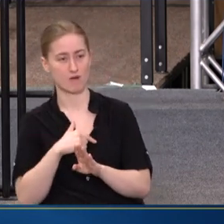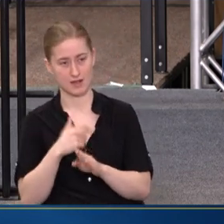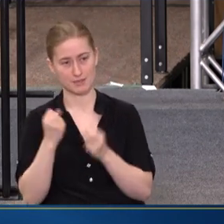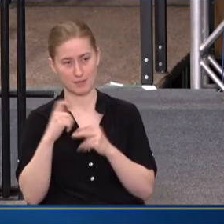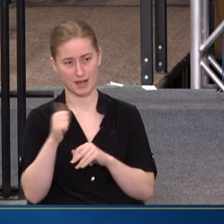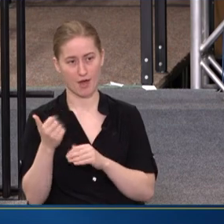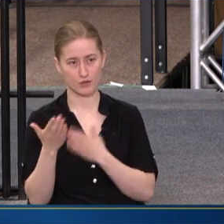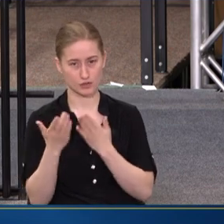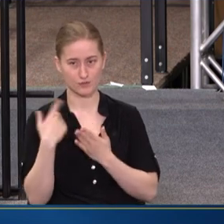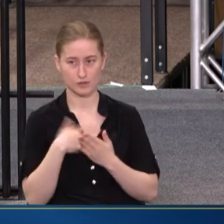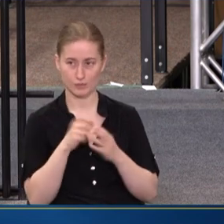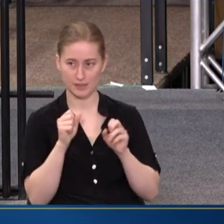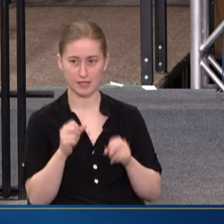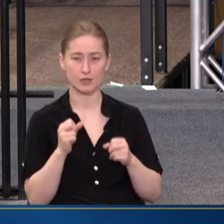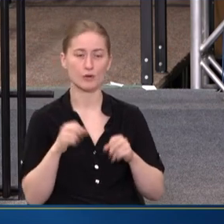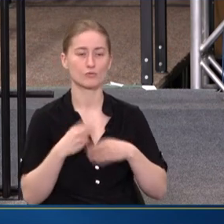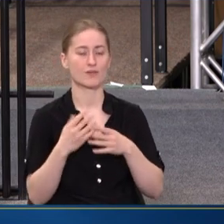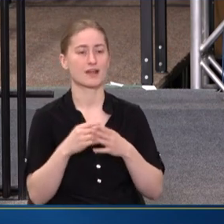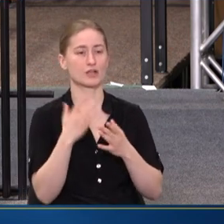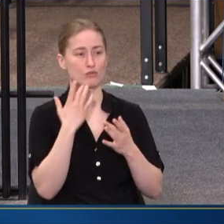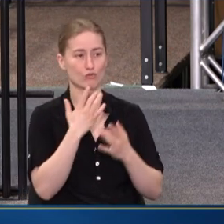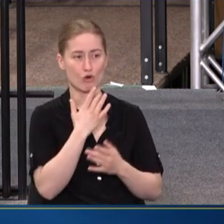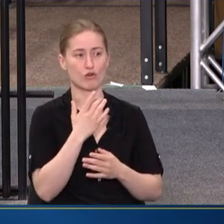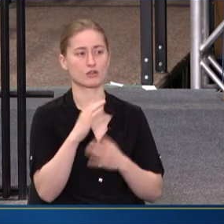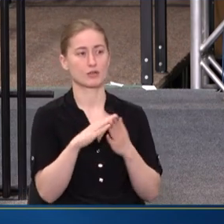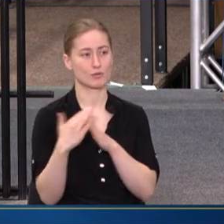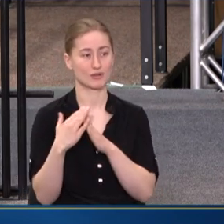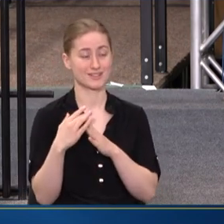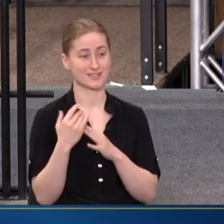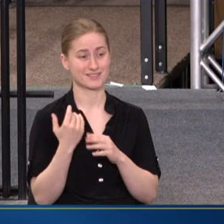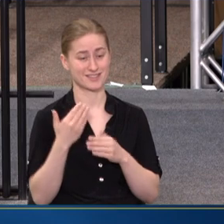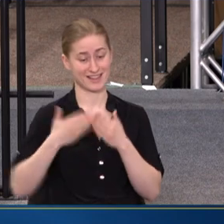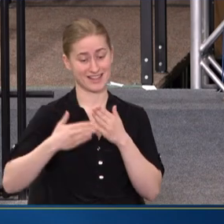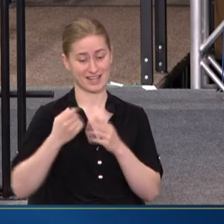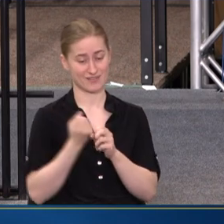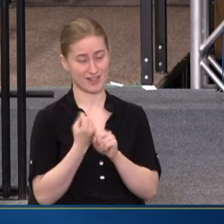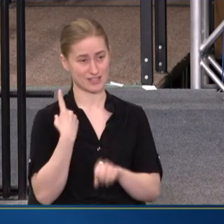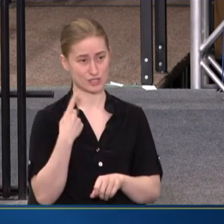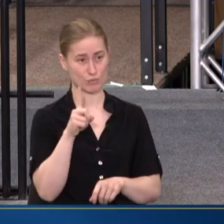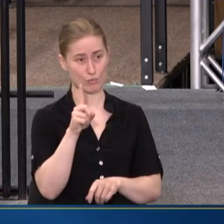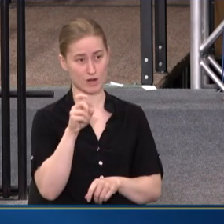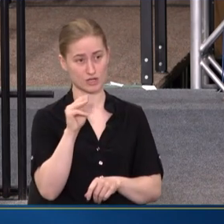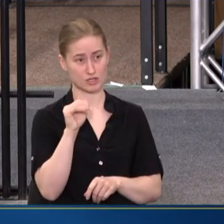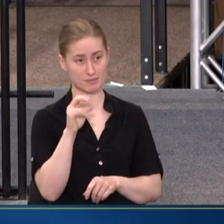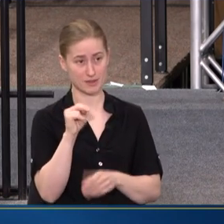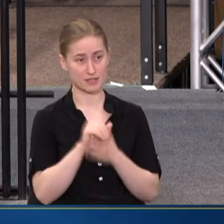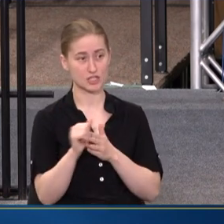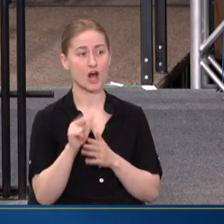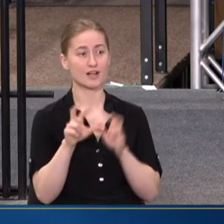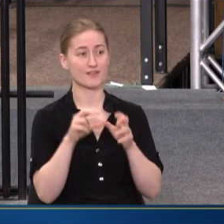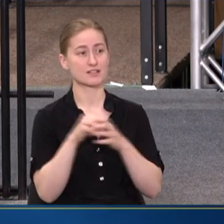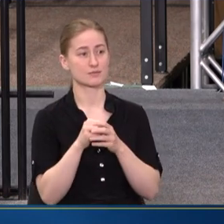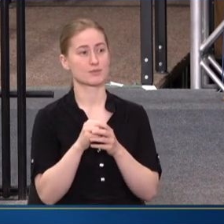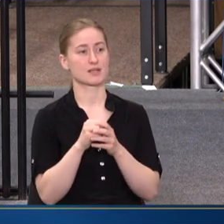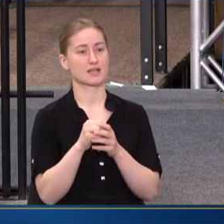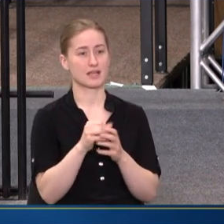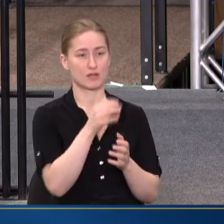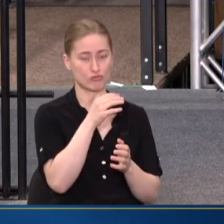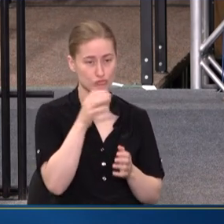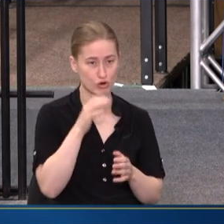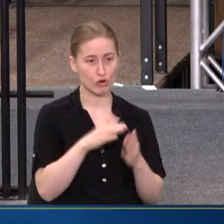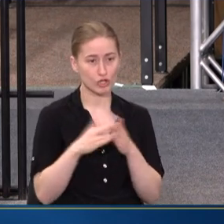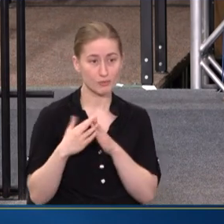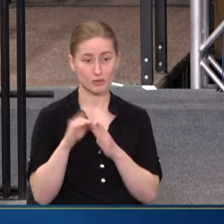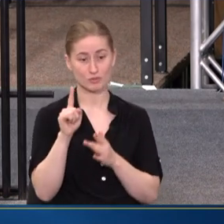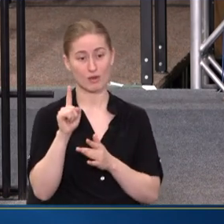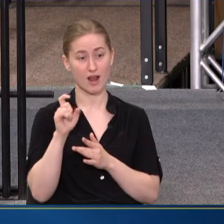SERVICES THAT WE'RE ABLE TO PROVIDE IN RURAL COMMUNITIES. THE END OF LAST YEAR WE DID A $100 MILLION INVESTMENT IN RURAL COMMUNITIES. THE $100